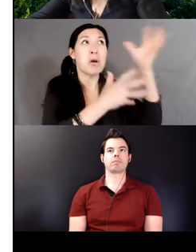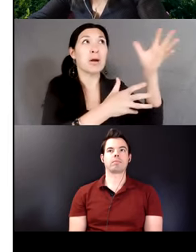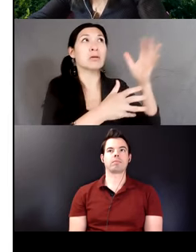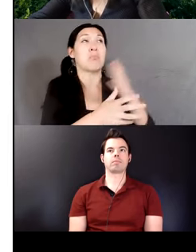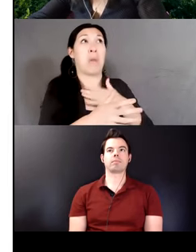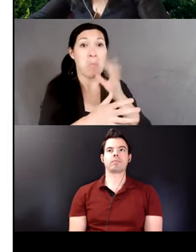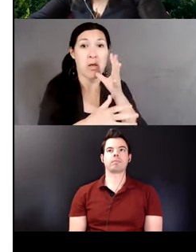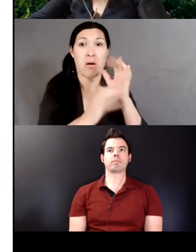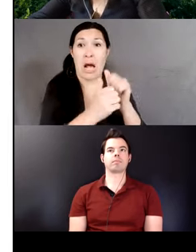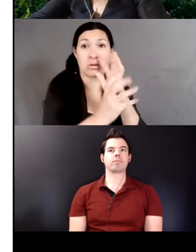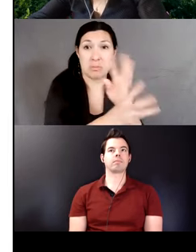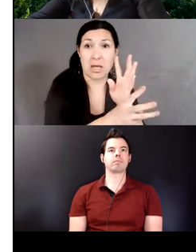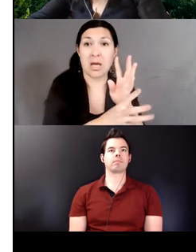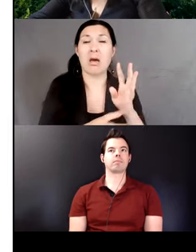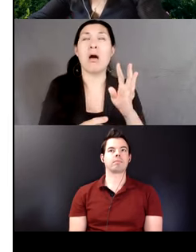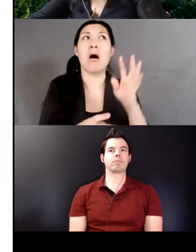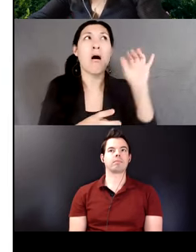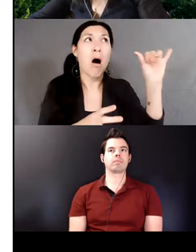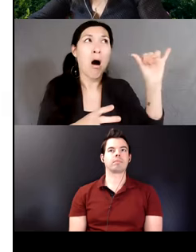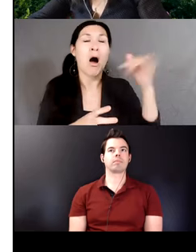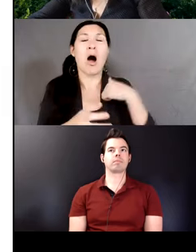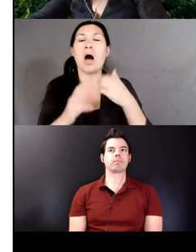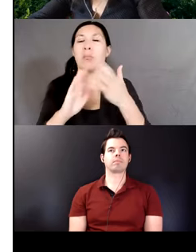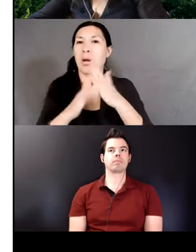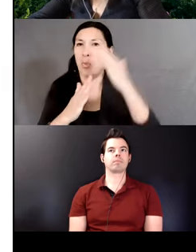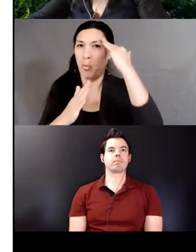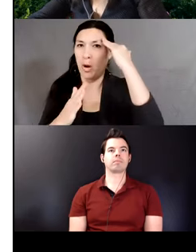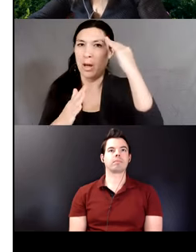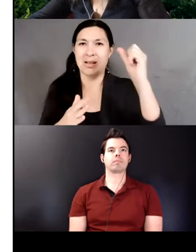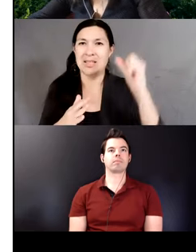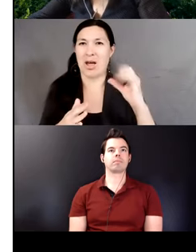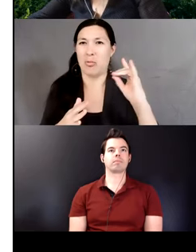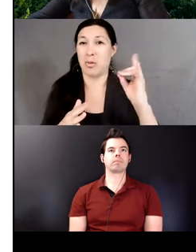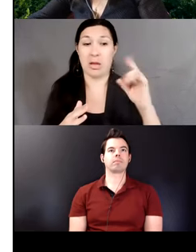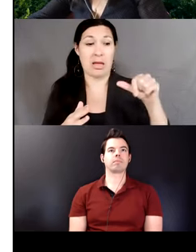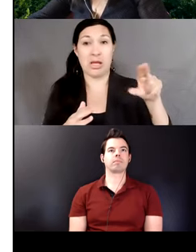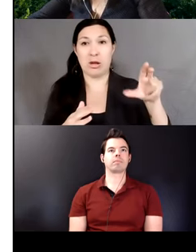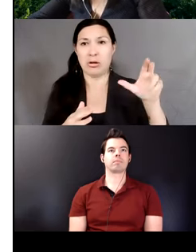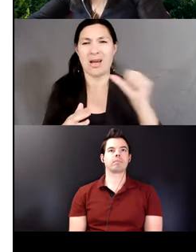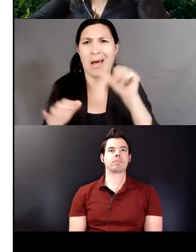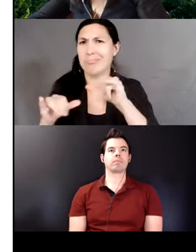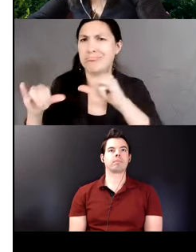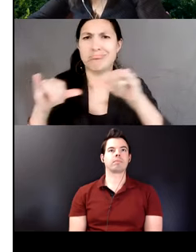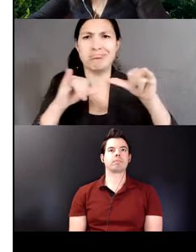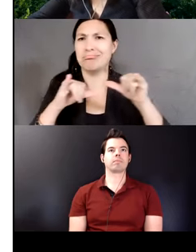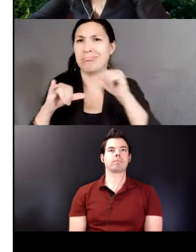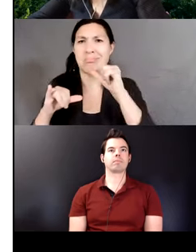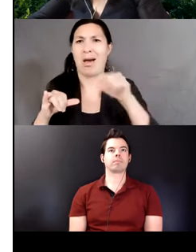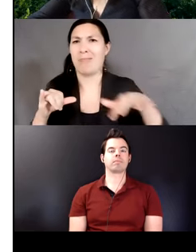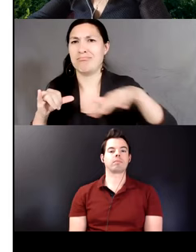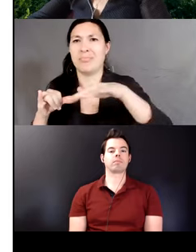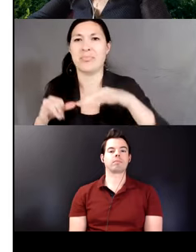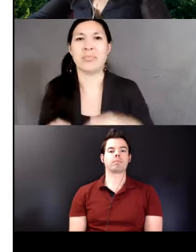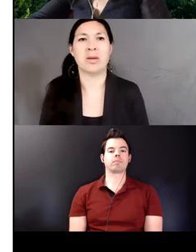made me aware that South Bolivian Quechua is not uniform. I figured out the verb